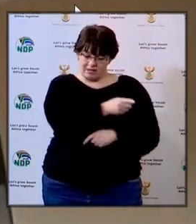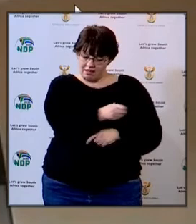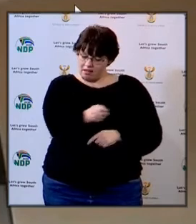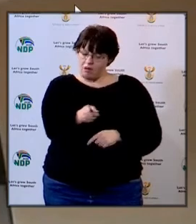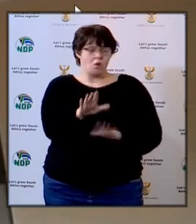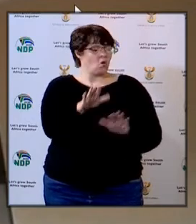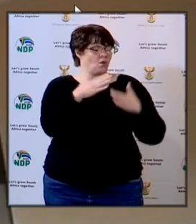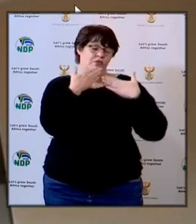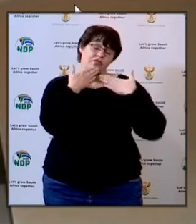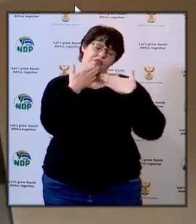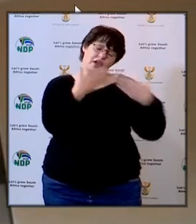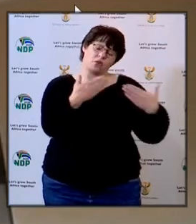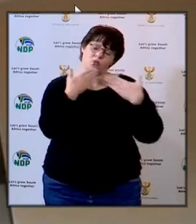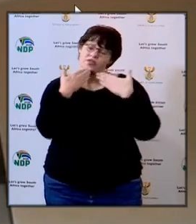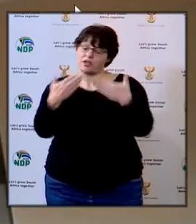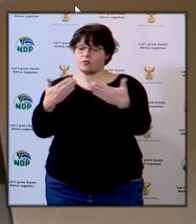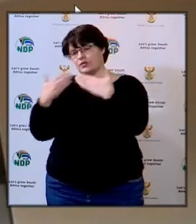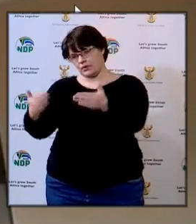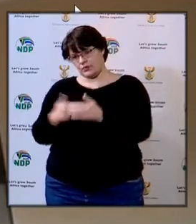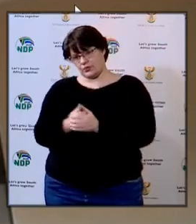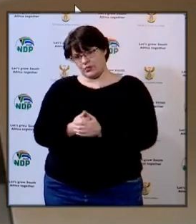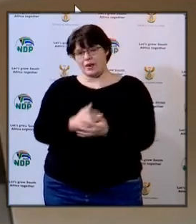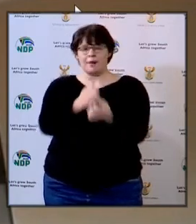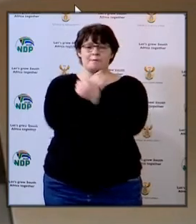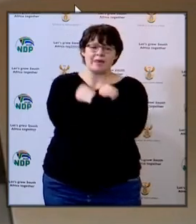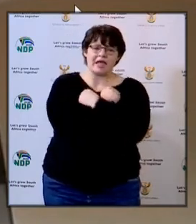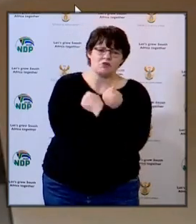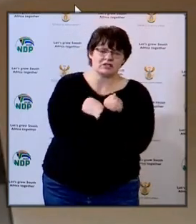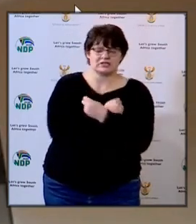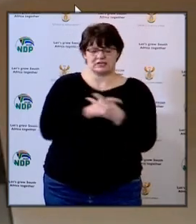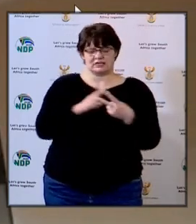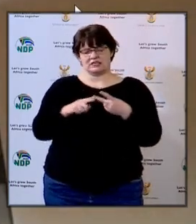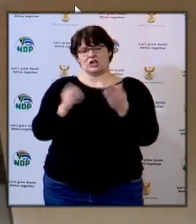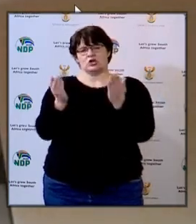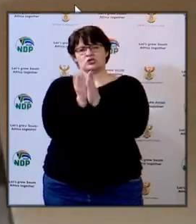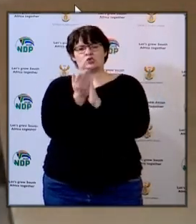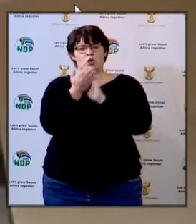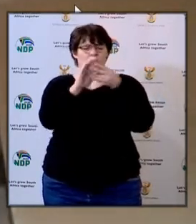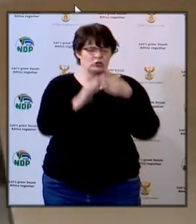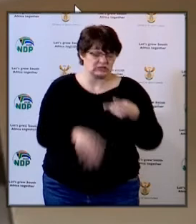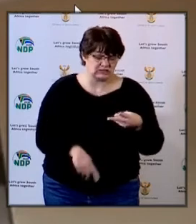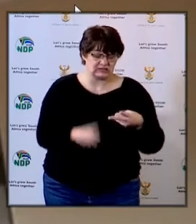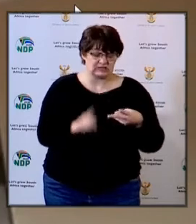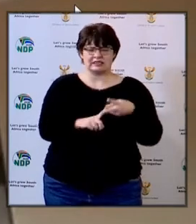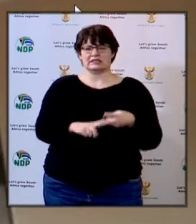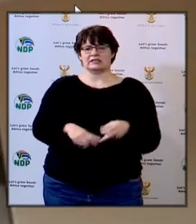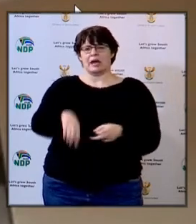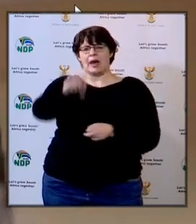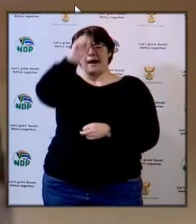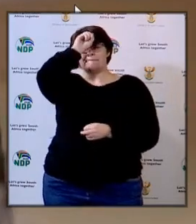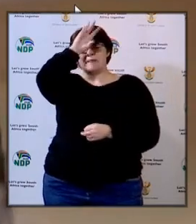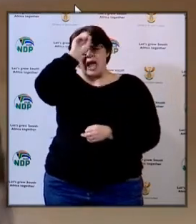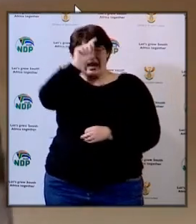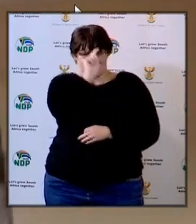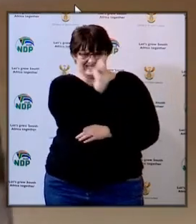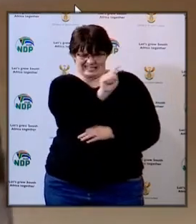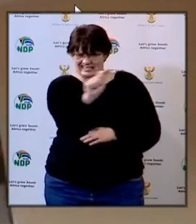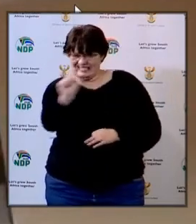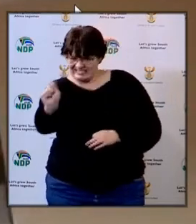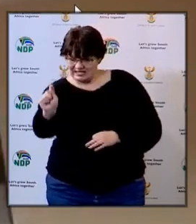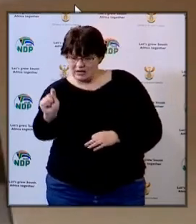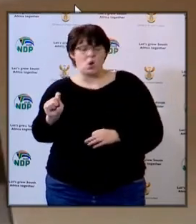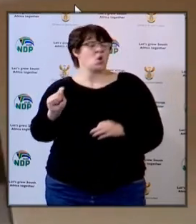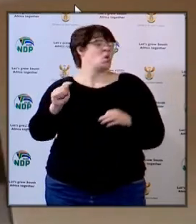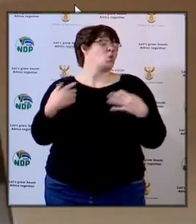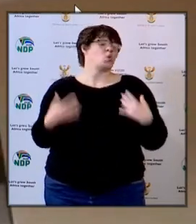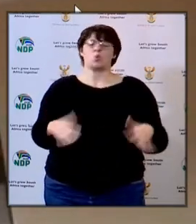I want to thank school communities parents and in our case the mining houses that